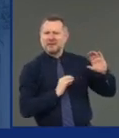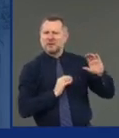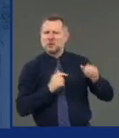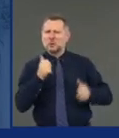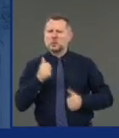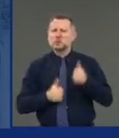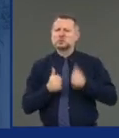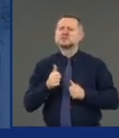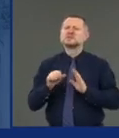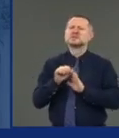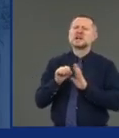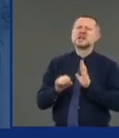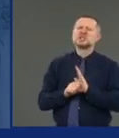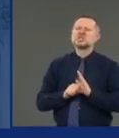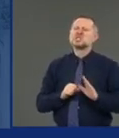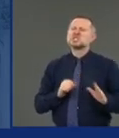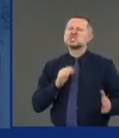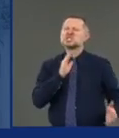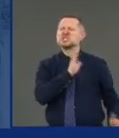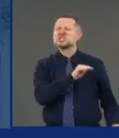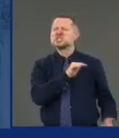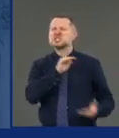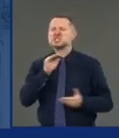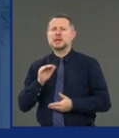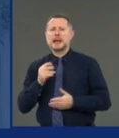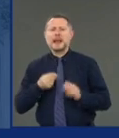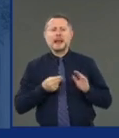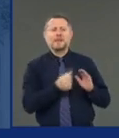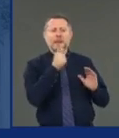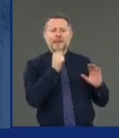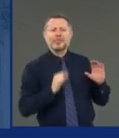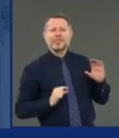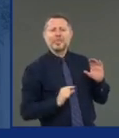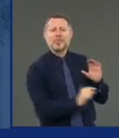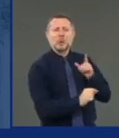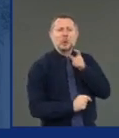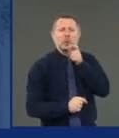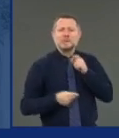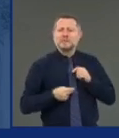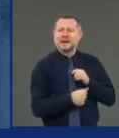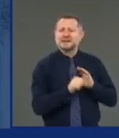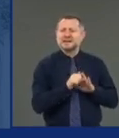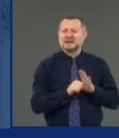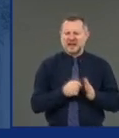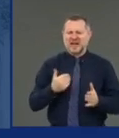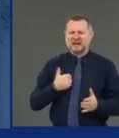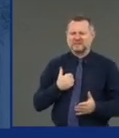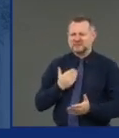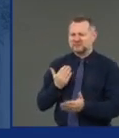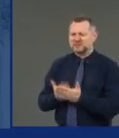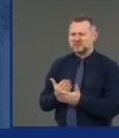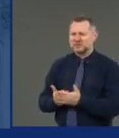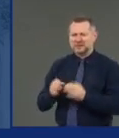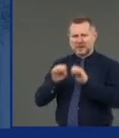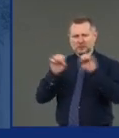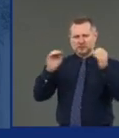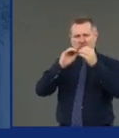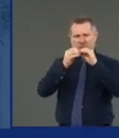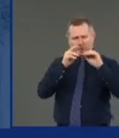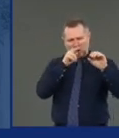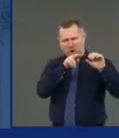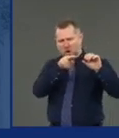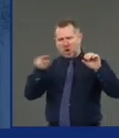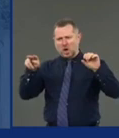a financial equation that is the federal government. And if you want to ask what states give